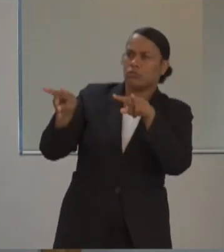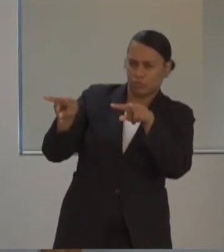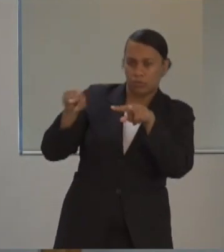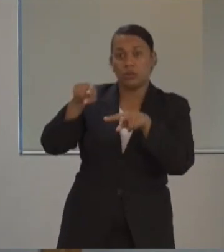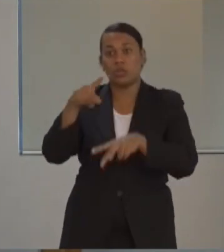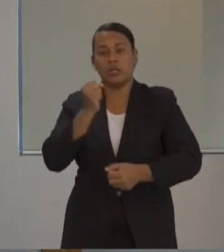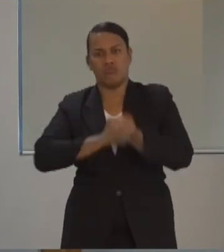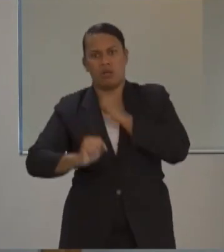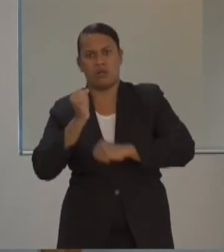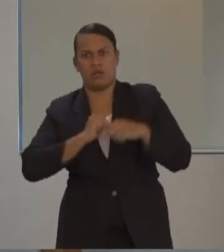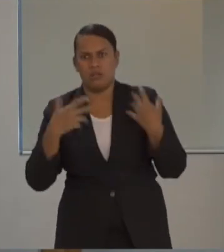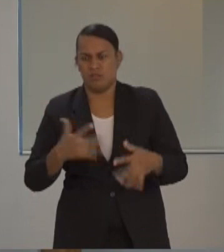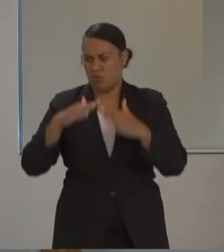of Herald.